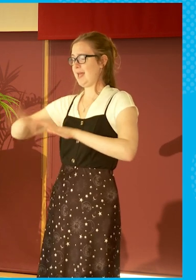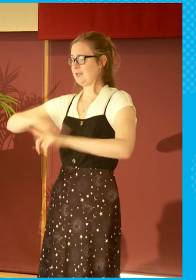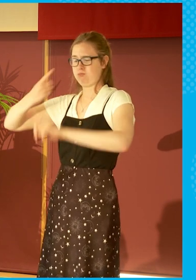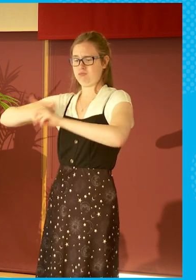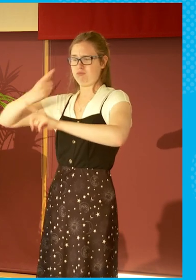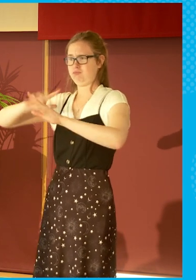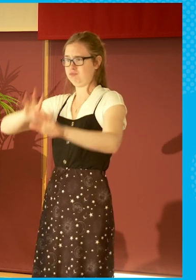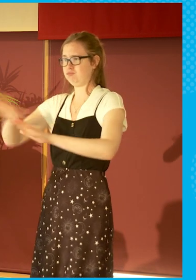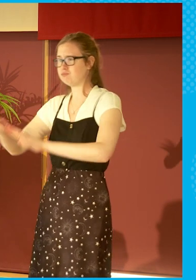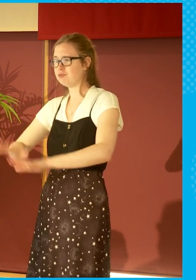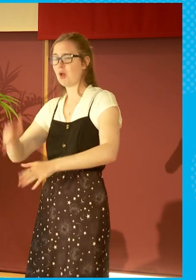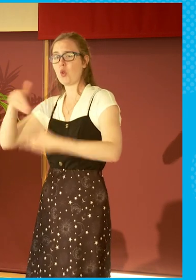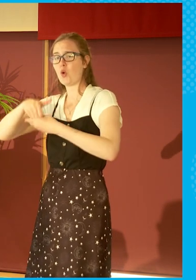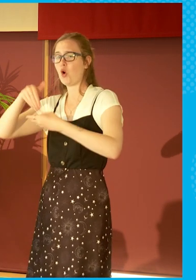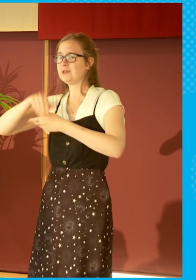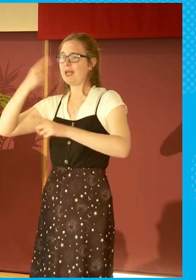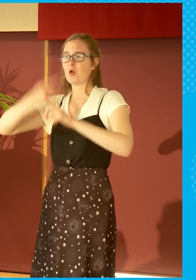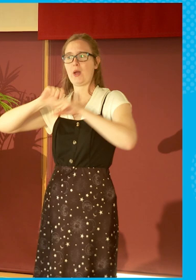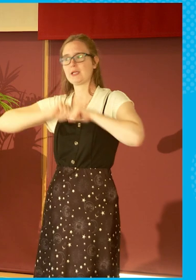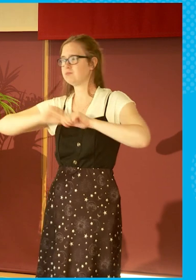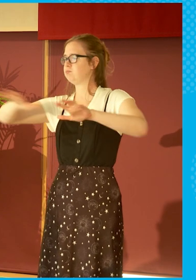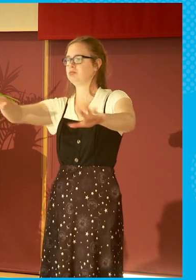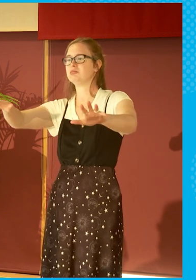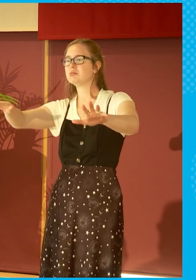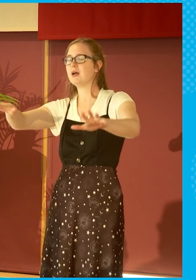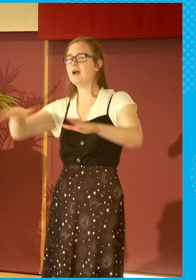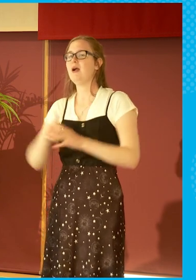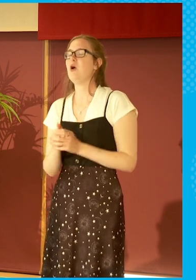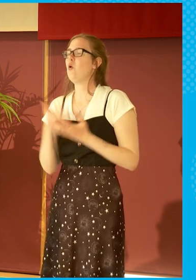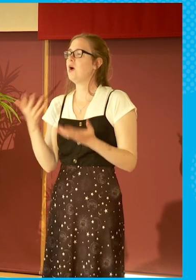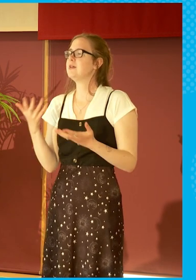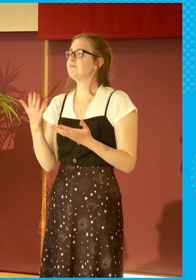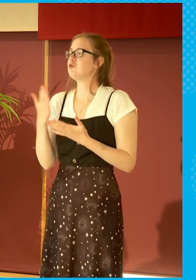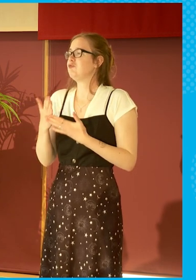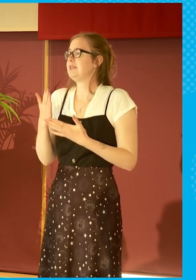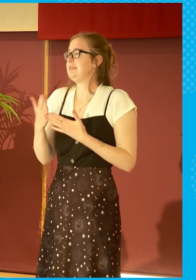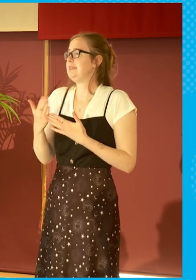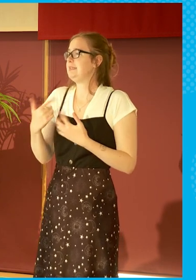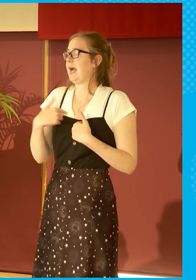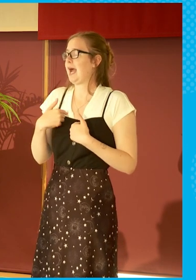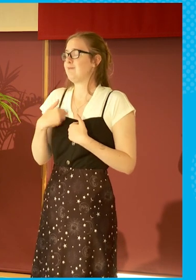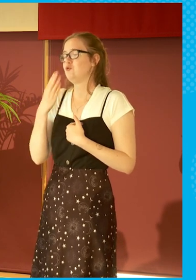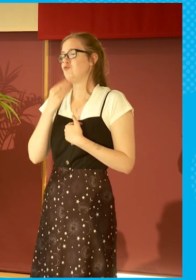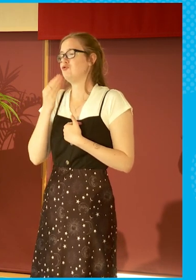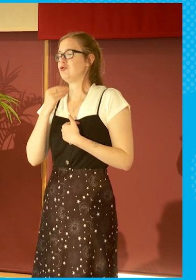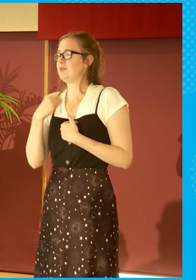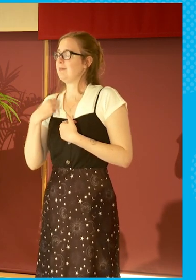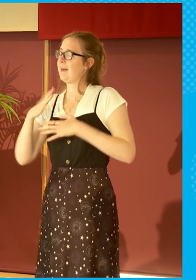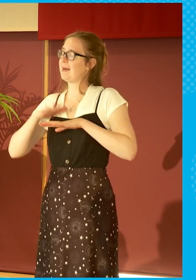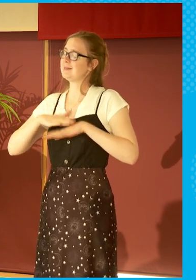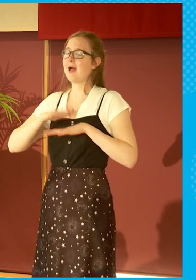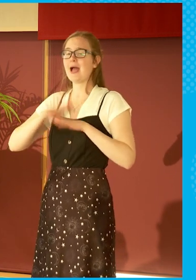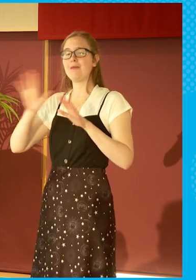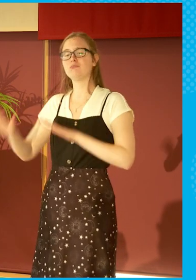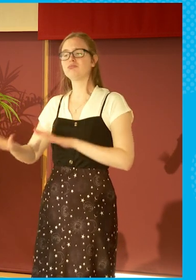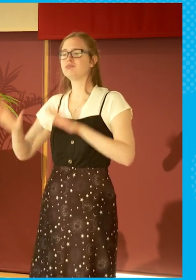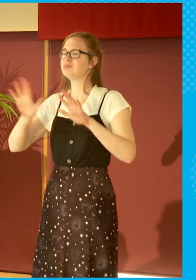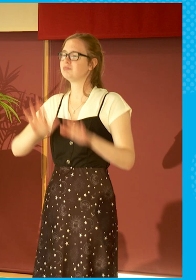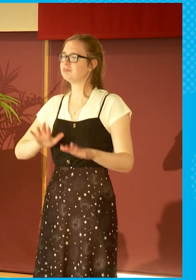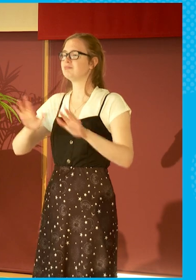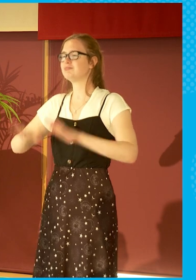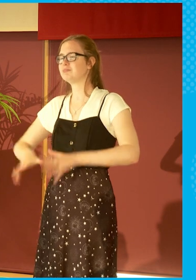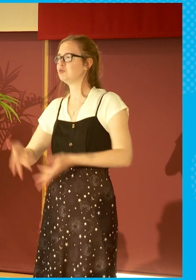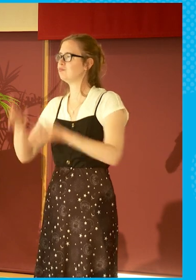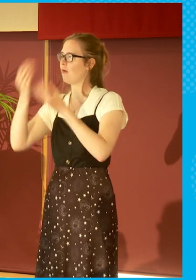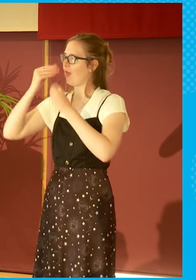content had to come out a lot quicker. And I actually, I was, I'm so used to taking my time and, you know, but